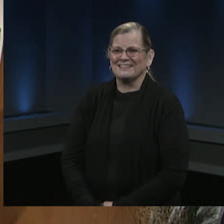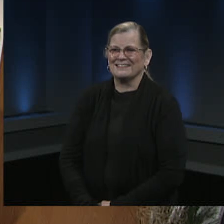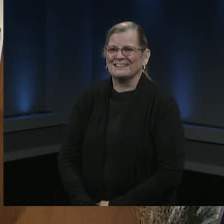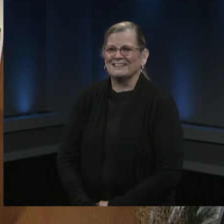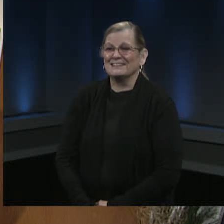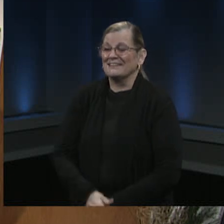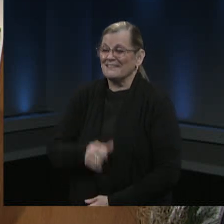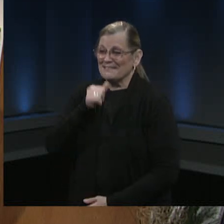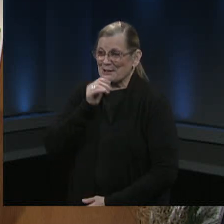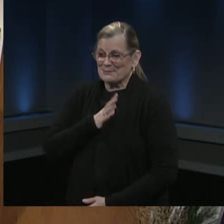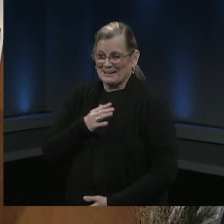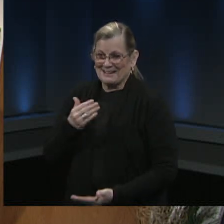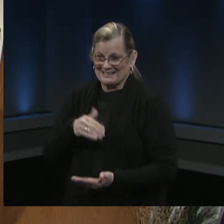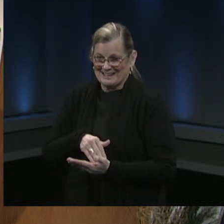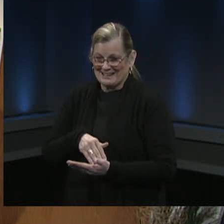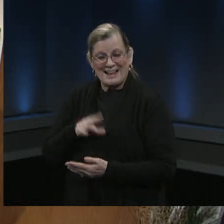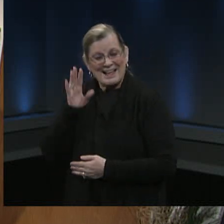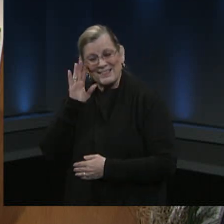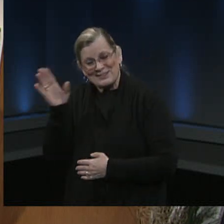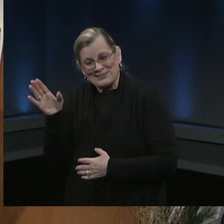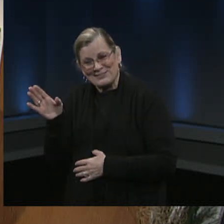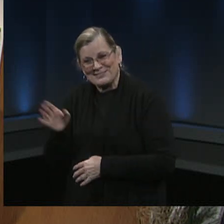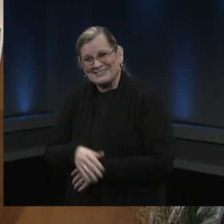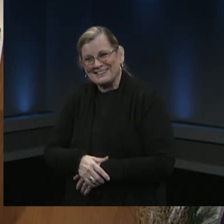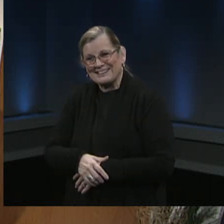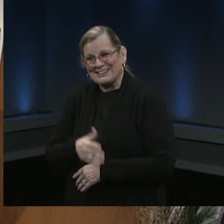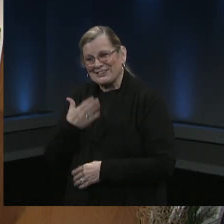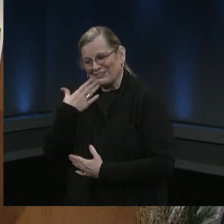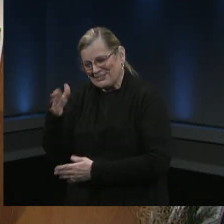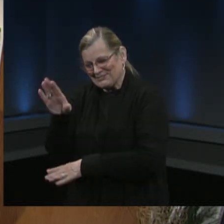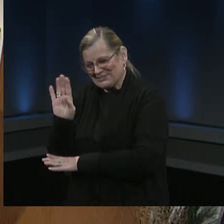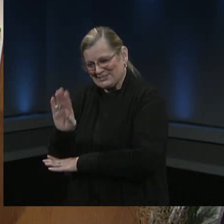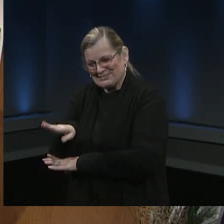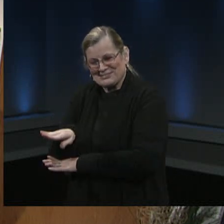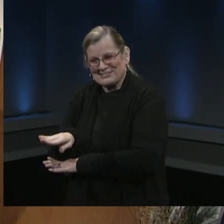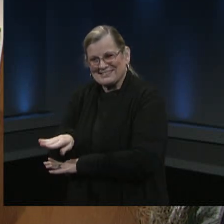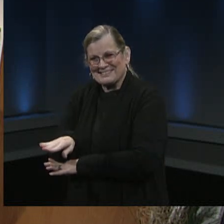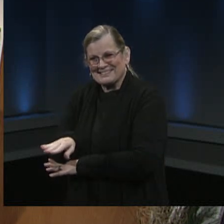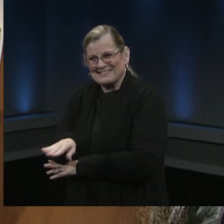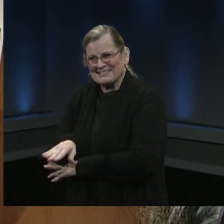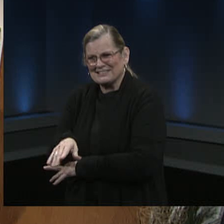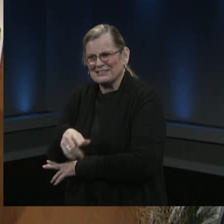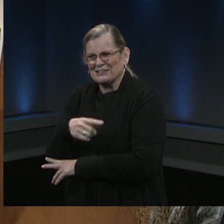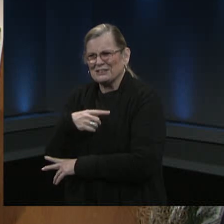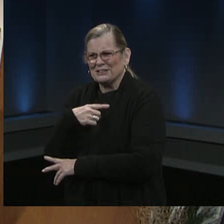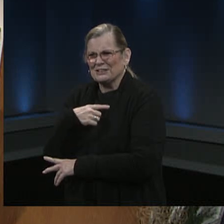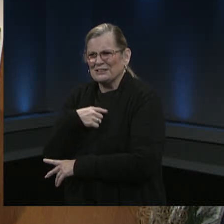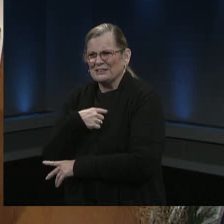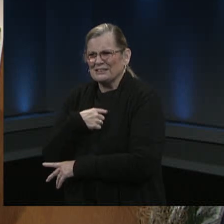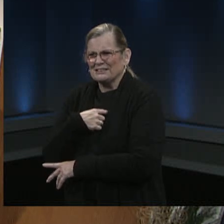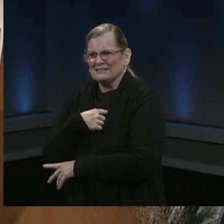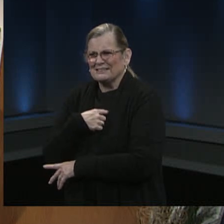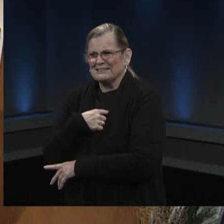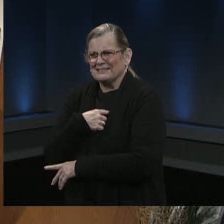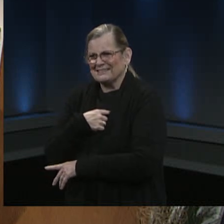Hi, good evening. I wanted to ask, I know I cannot get